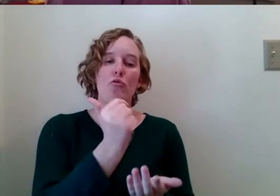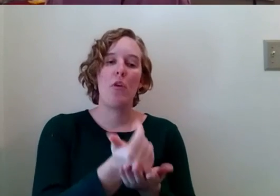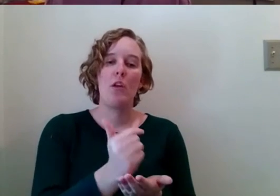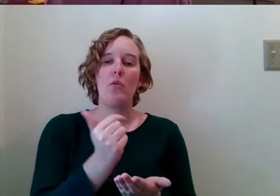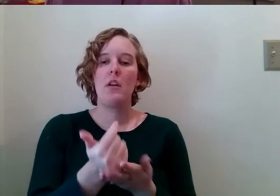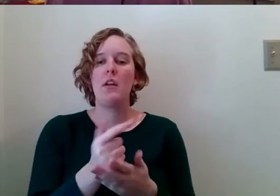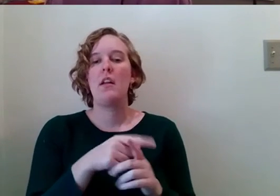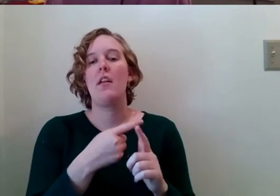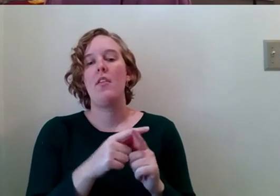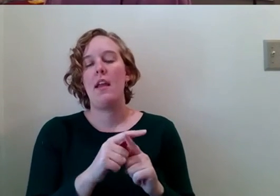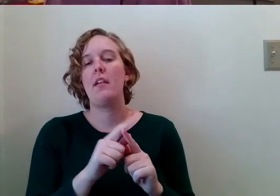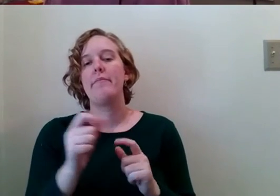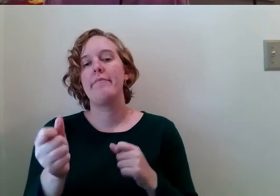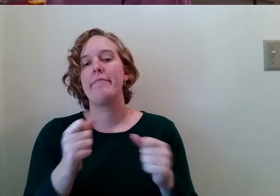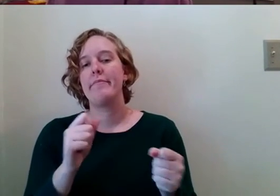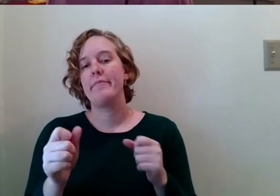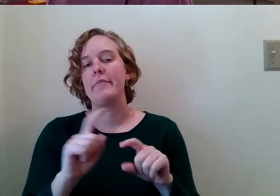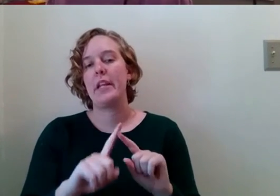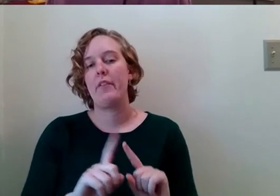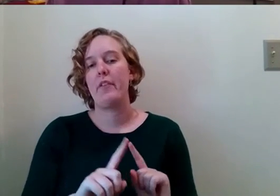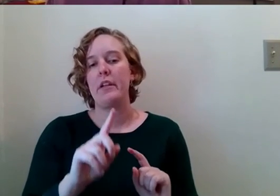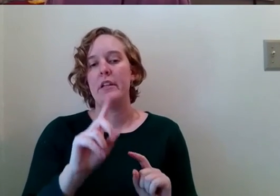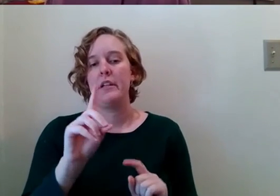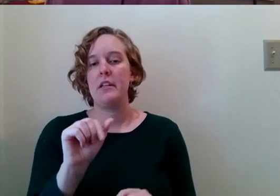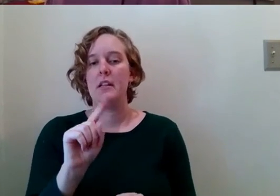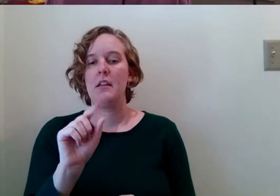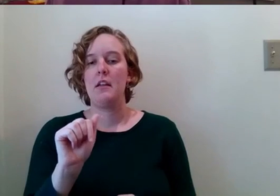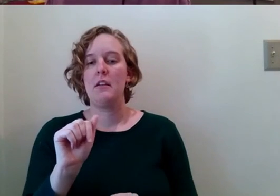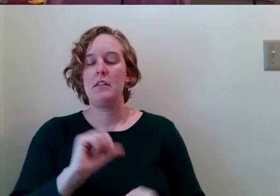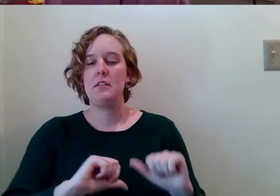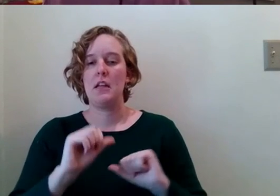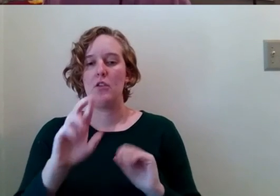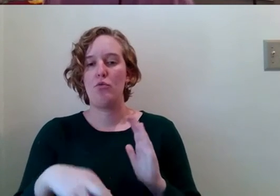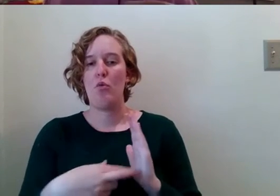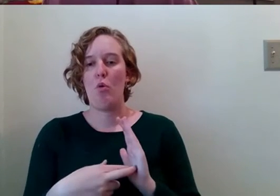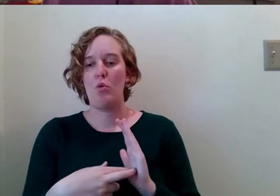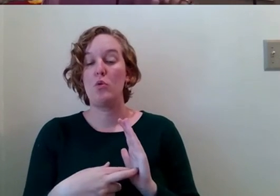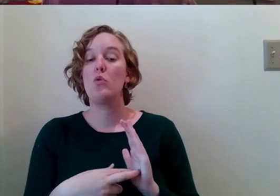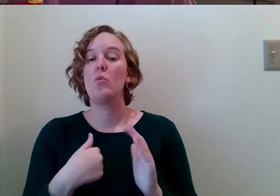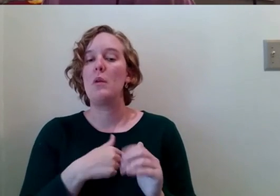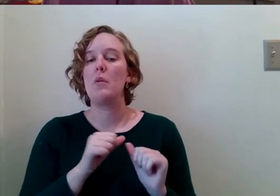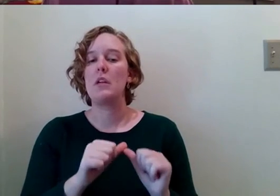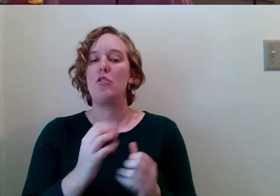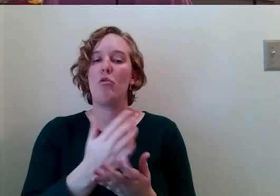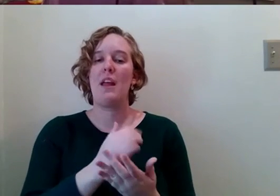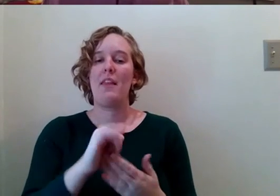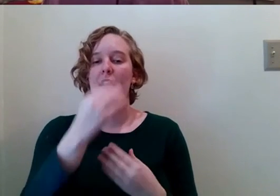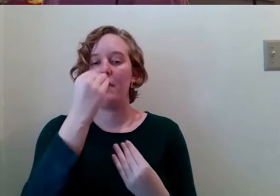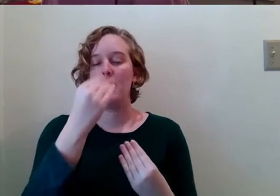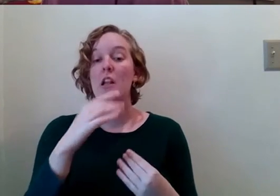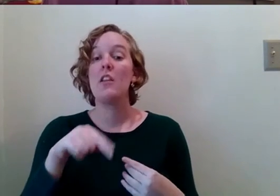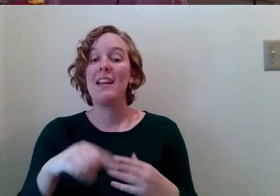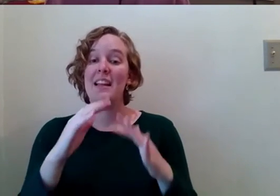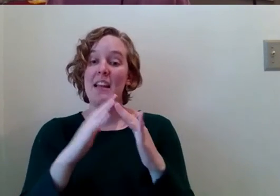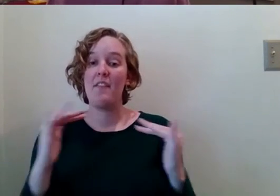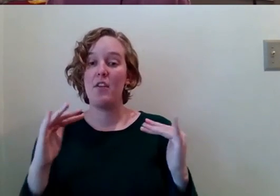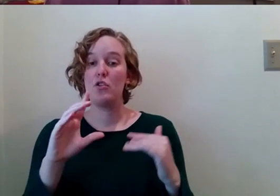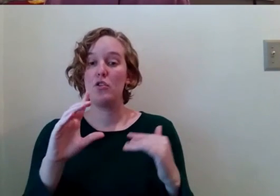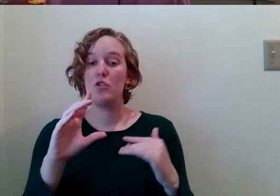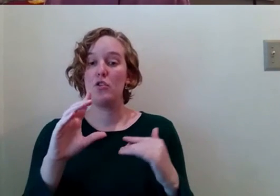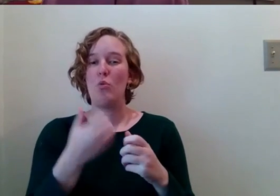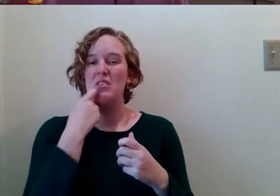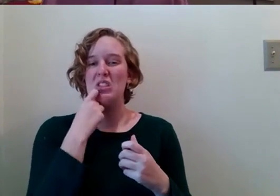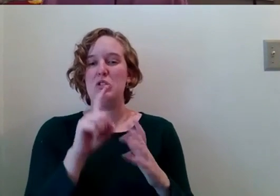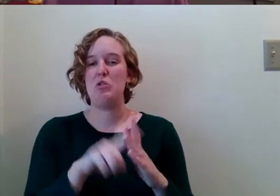data science roles and will continue to as well so this cohort this diverse cohort of this fall that just started in